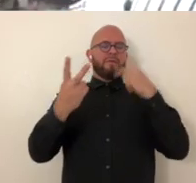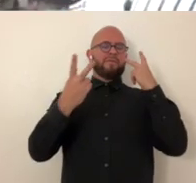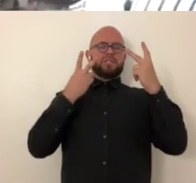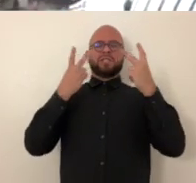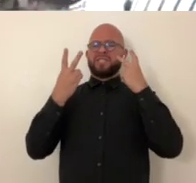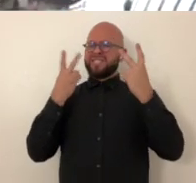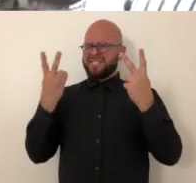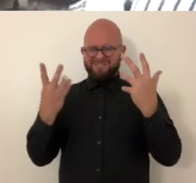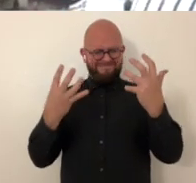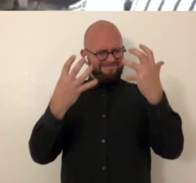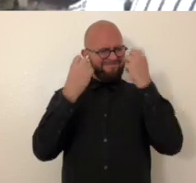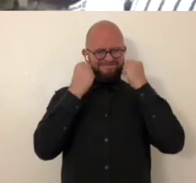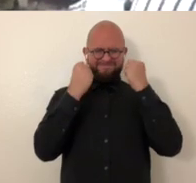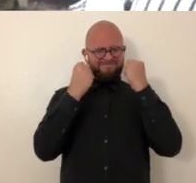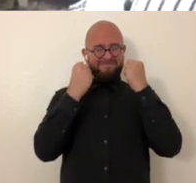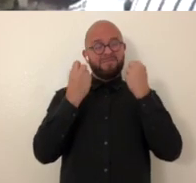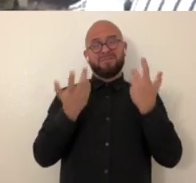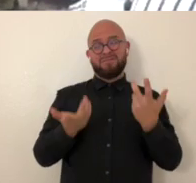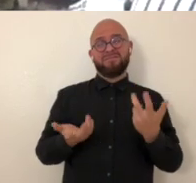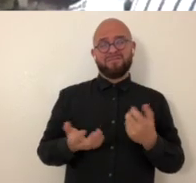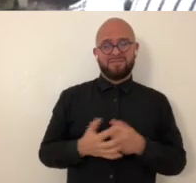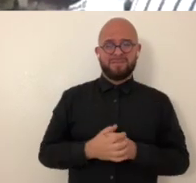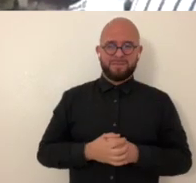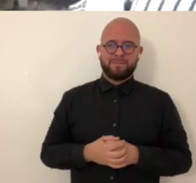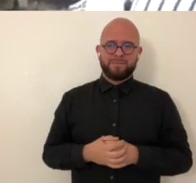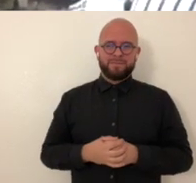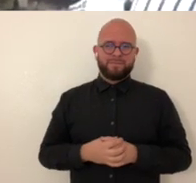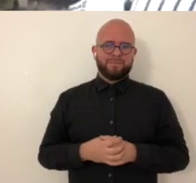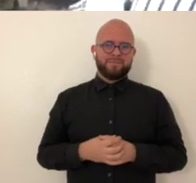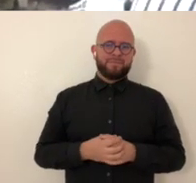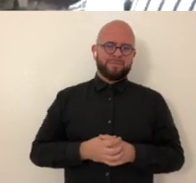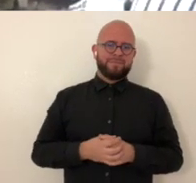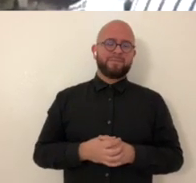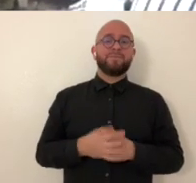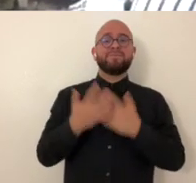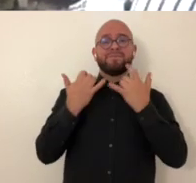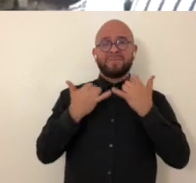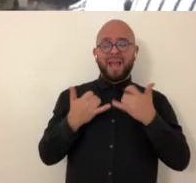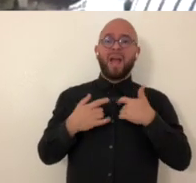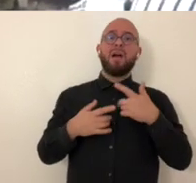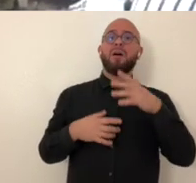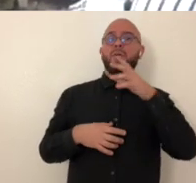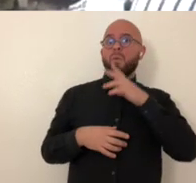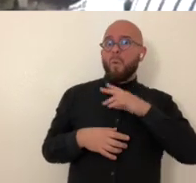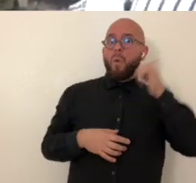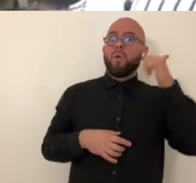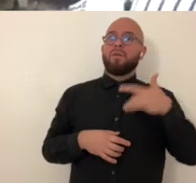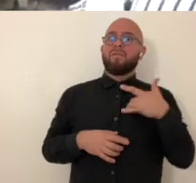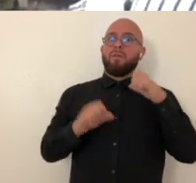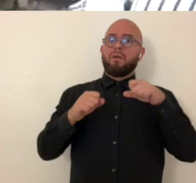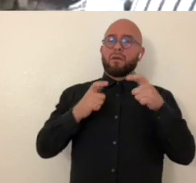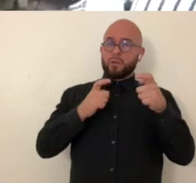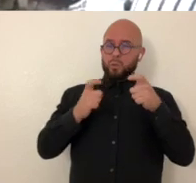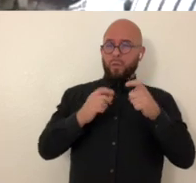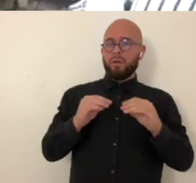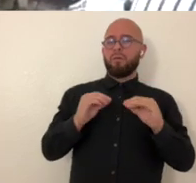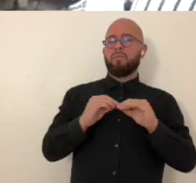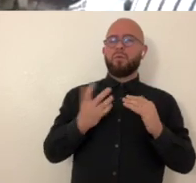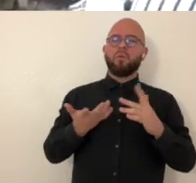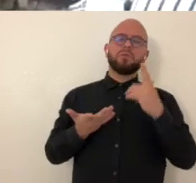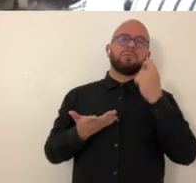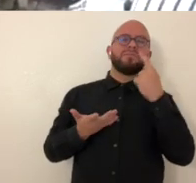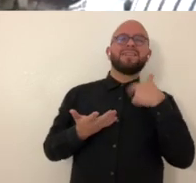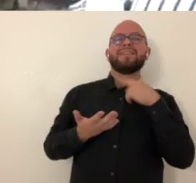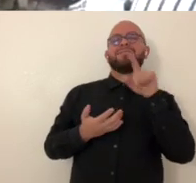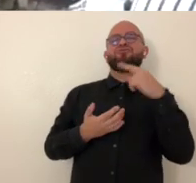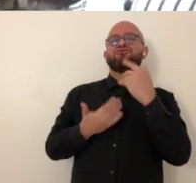tantrum as a as a young child it would take over my entire vision basically so it's kind of back loop but um a as i've